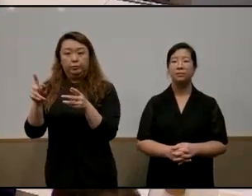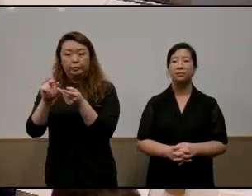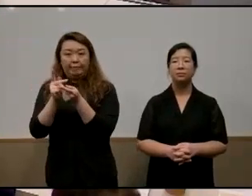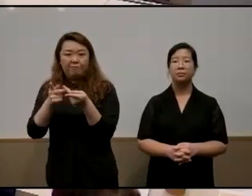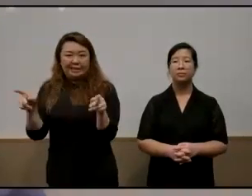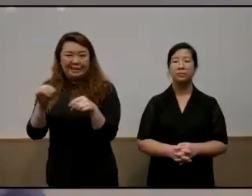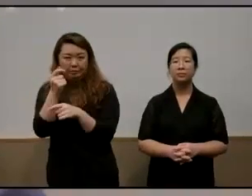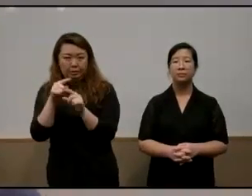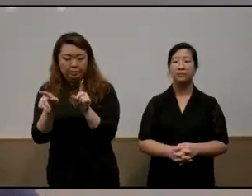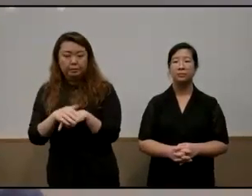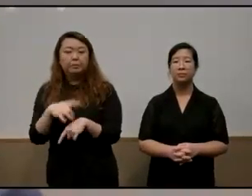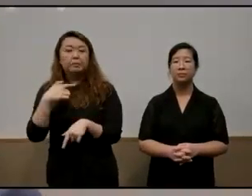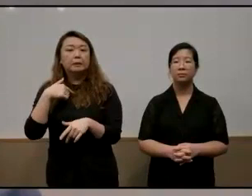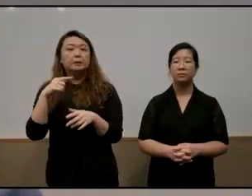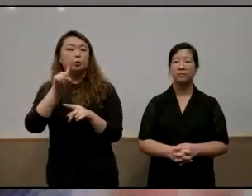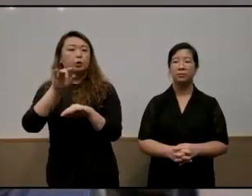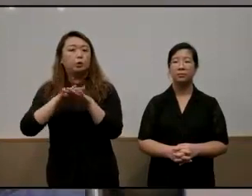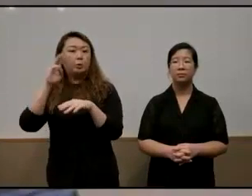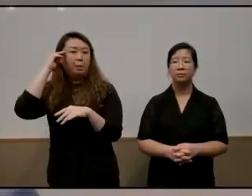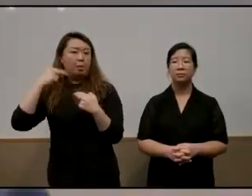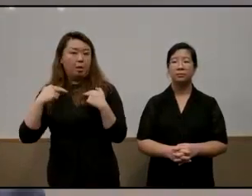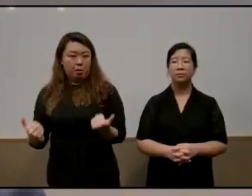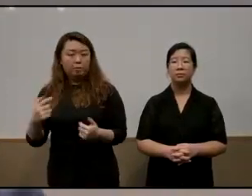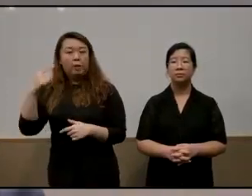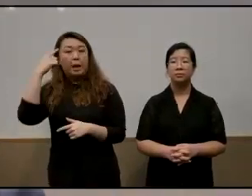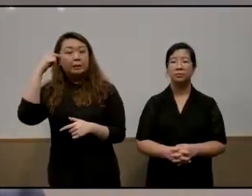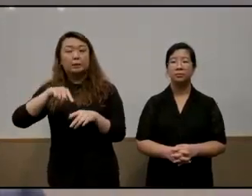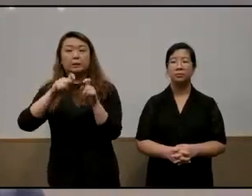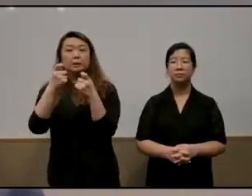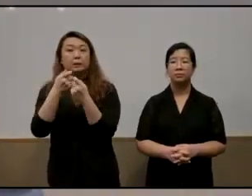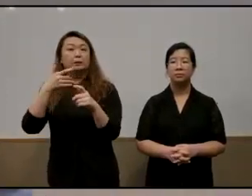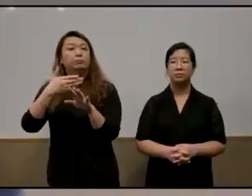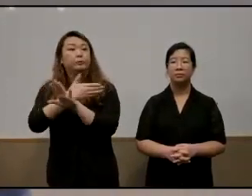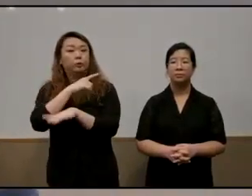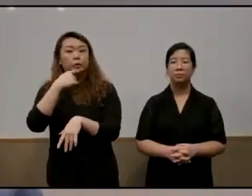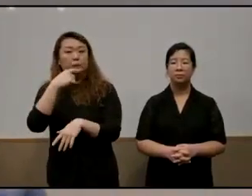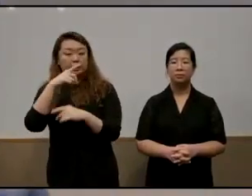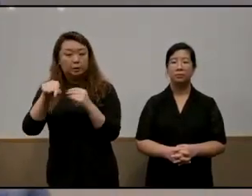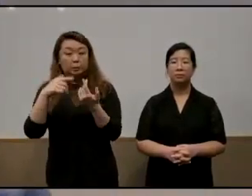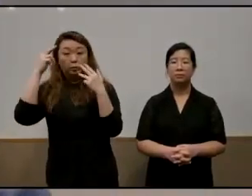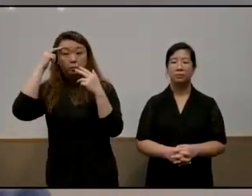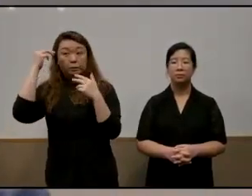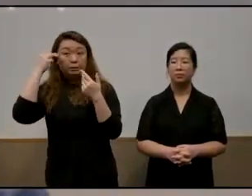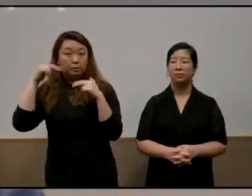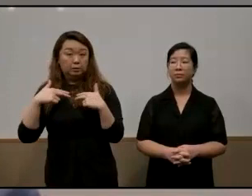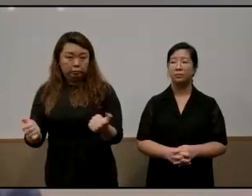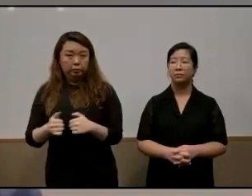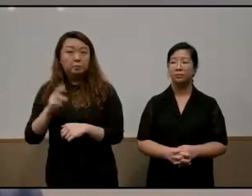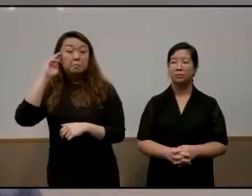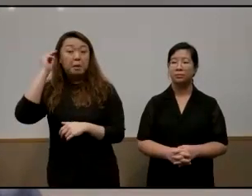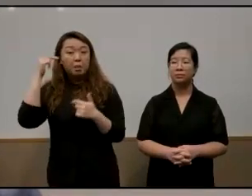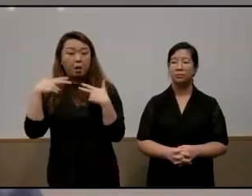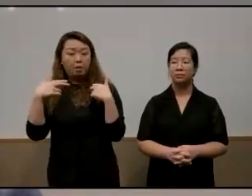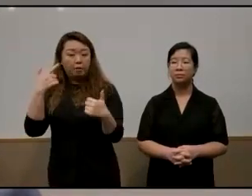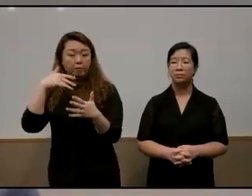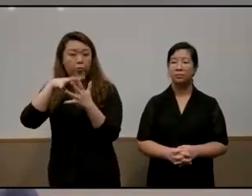but the question is about mental health and i know we as a team before today's session spoke extensively about this mental health for our